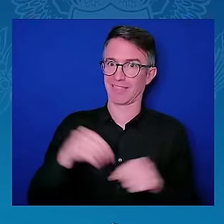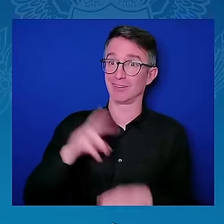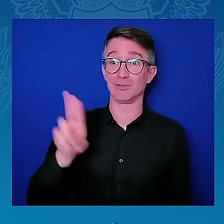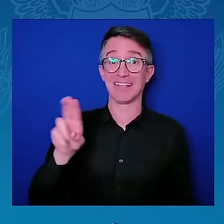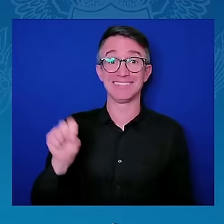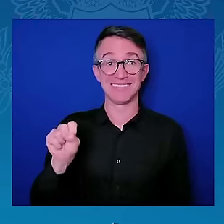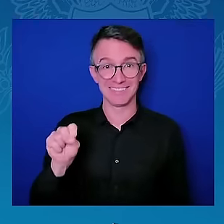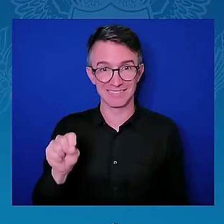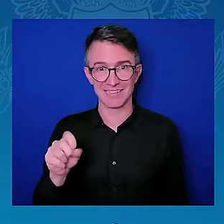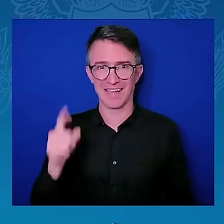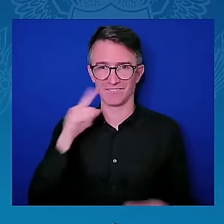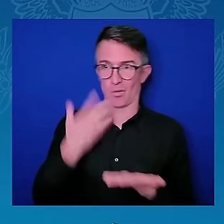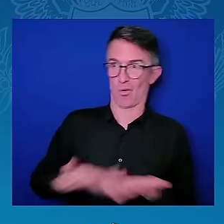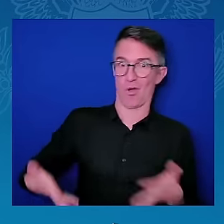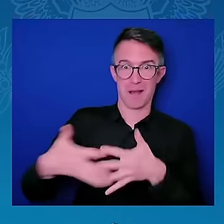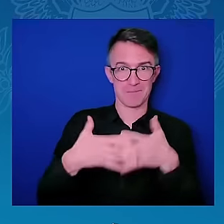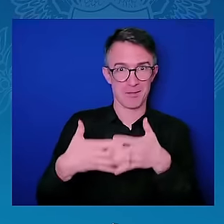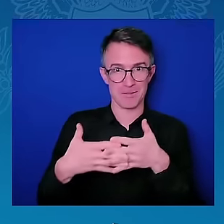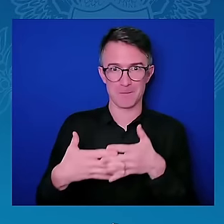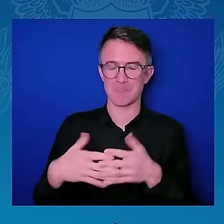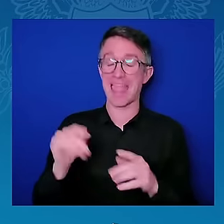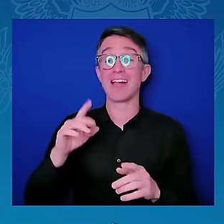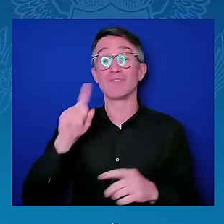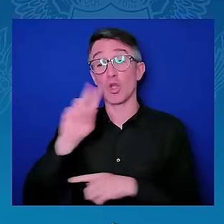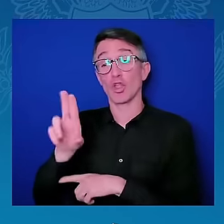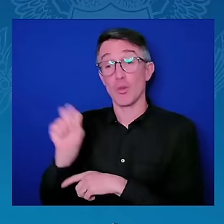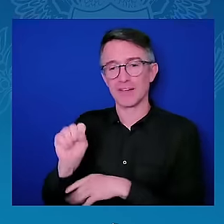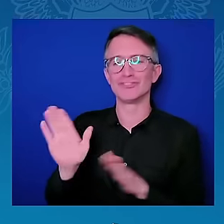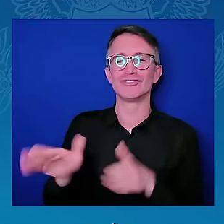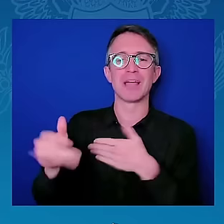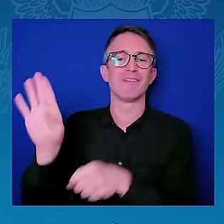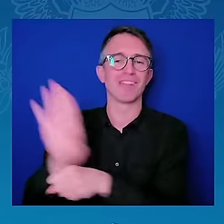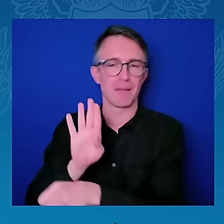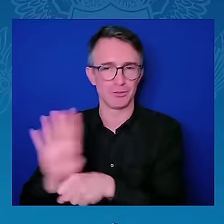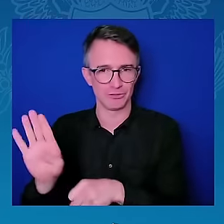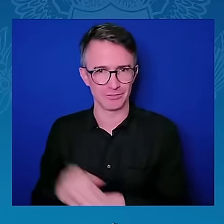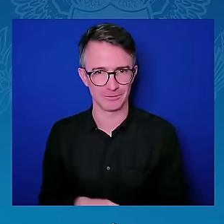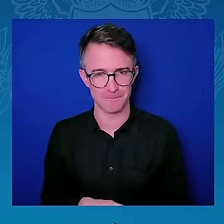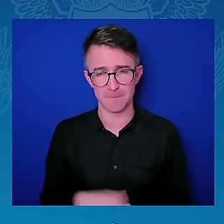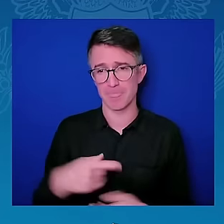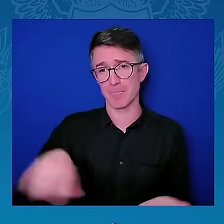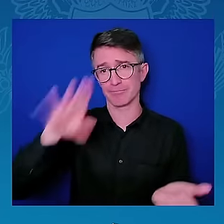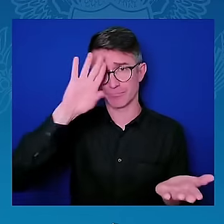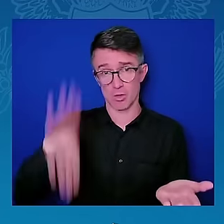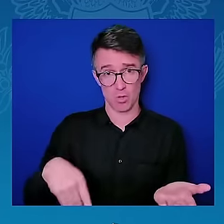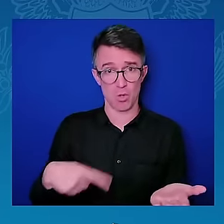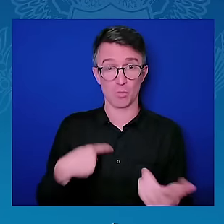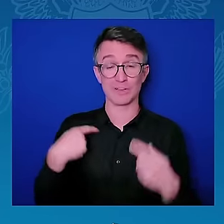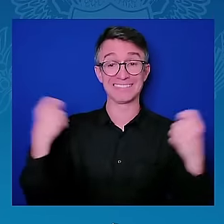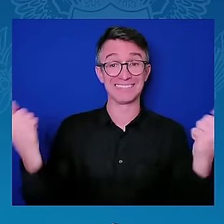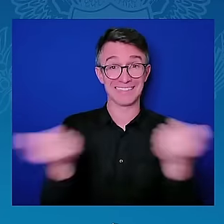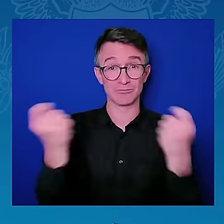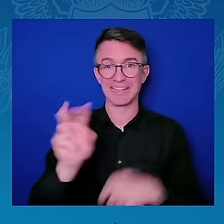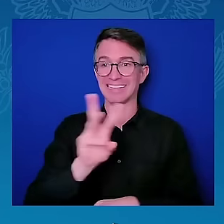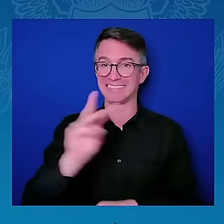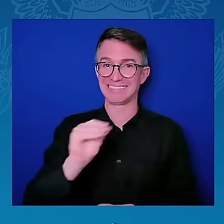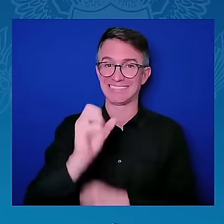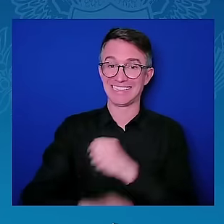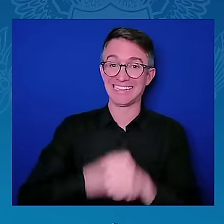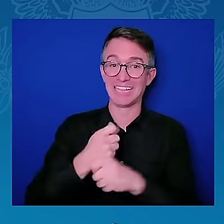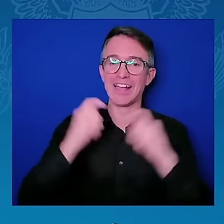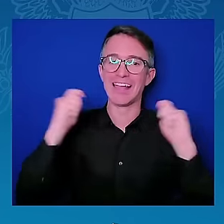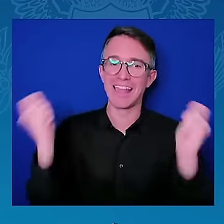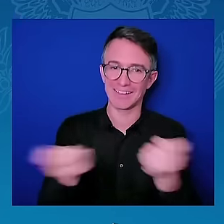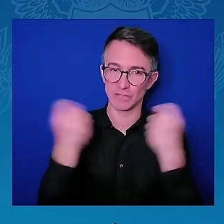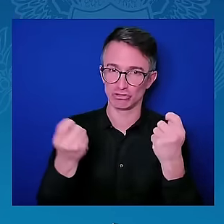As you know, we are celebrating the 60th anniversary of U.S.-Kenya diplomatic relations and marking the